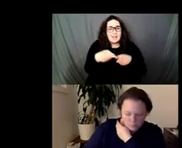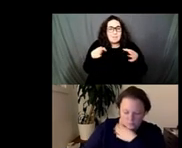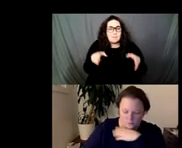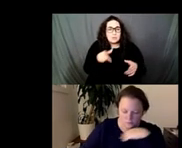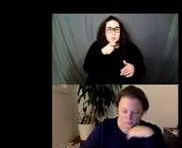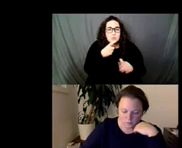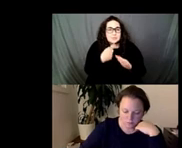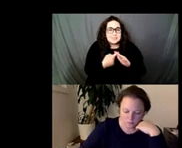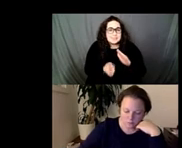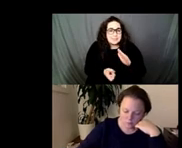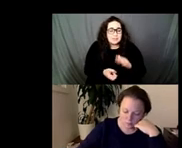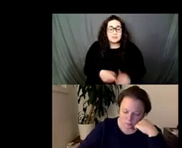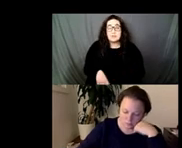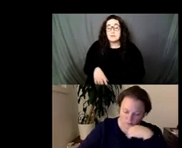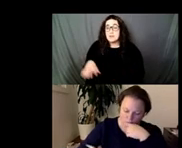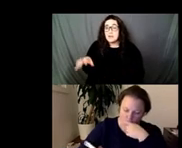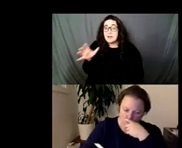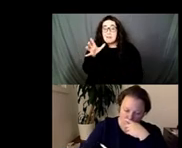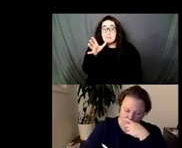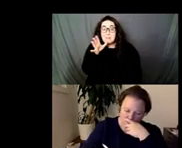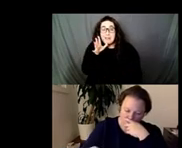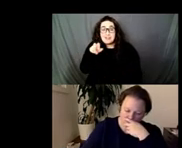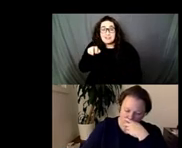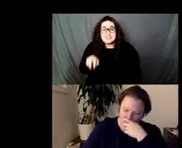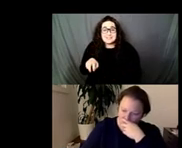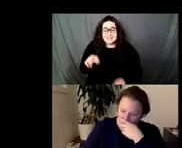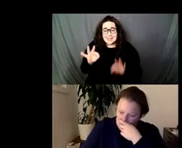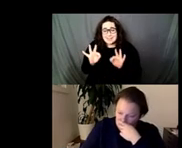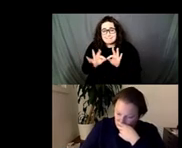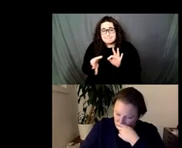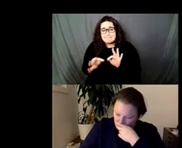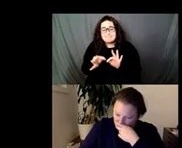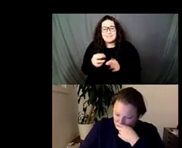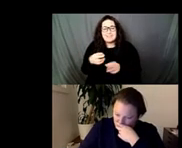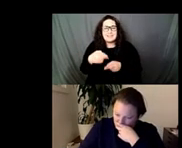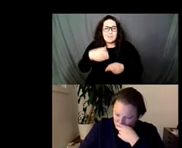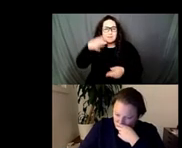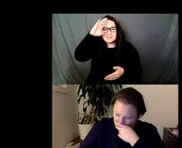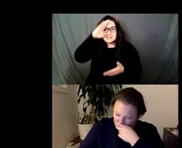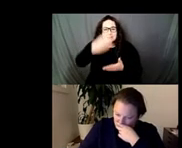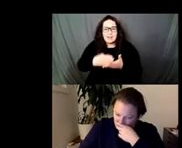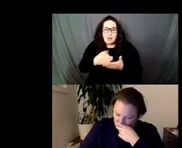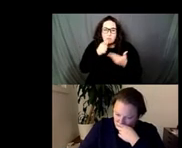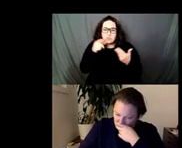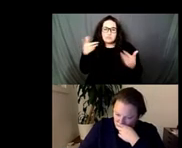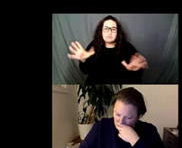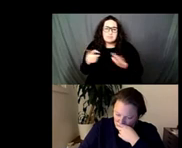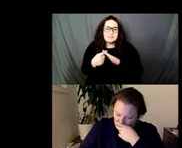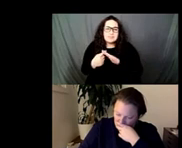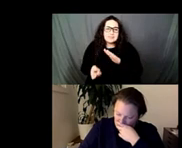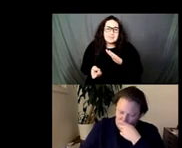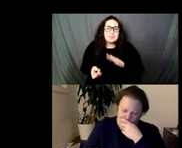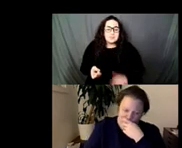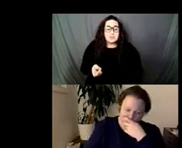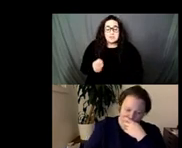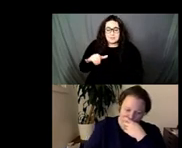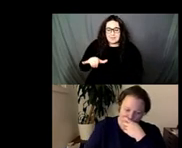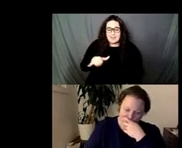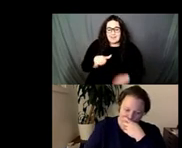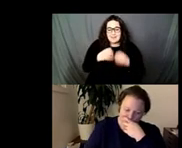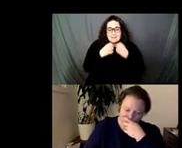herself sitting there and stitching the name of her son who is no longer with her right the care that it takes um it seems to me to be